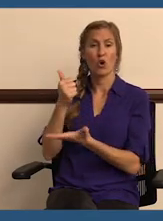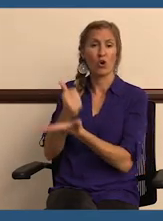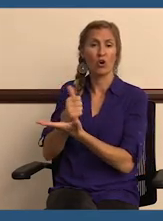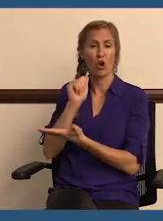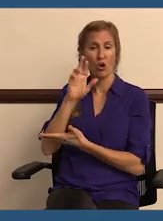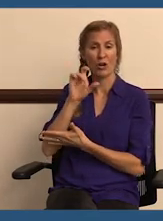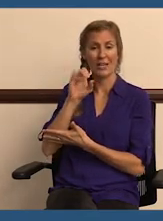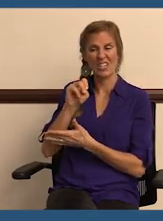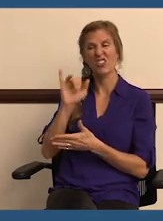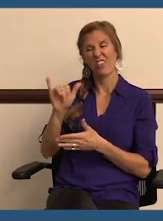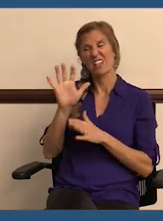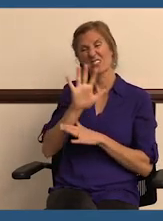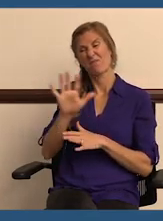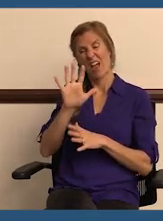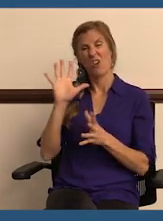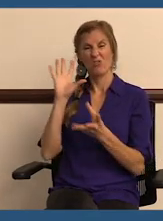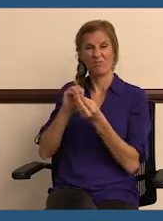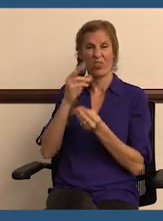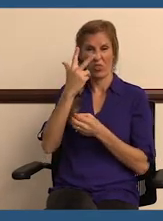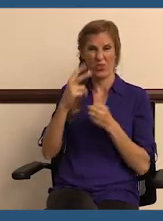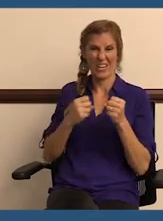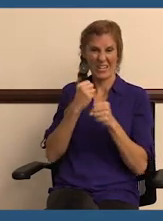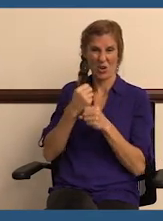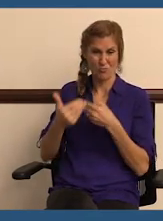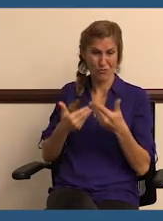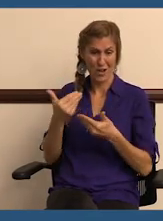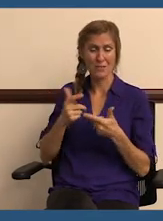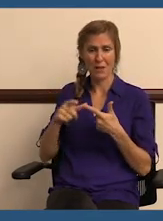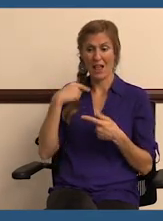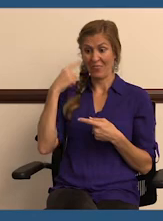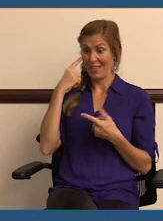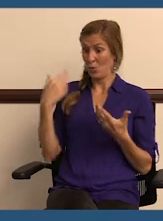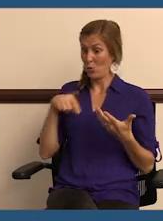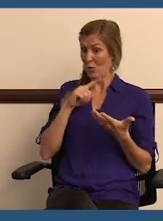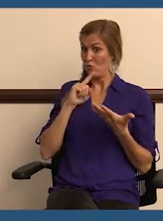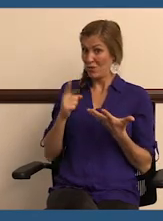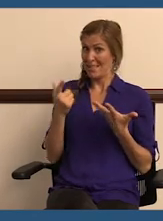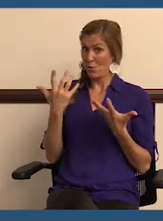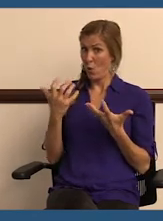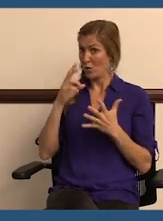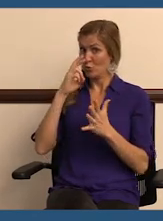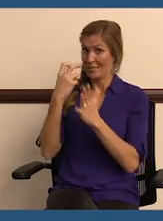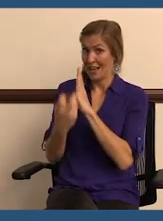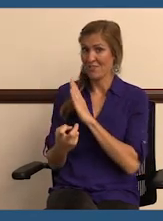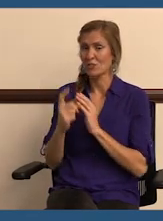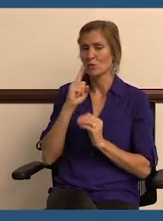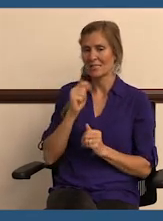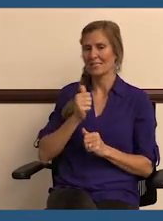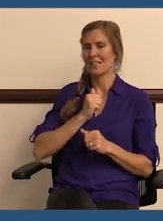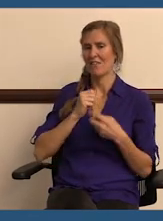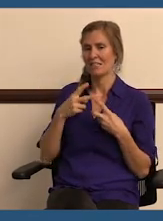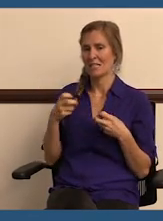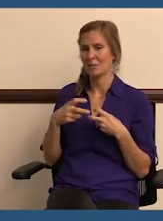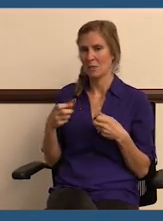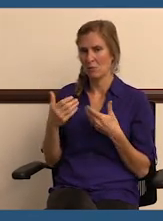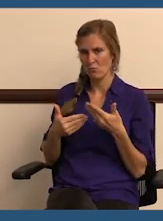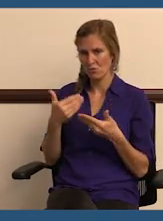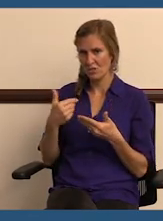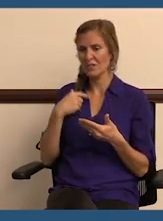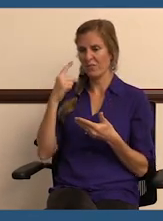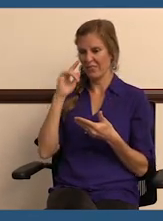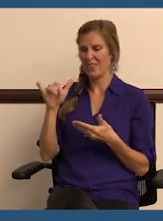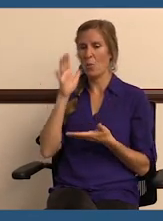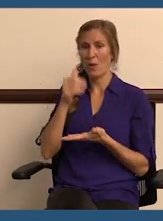accreditation. And it's about a three-year process, but I think the one we're really going to dive into is the self